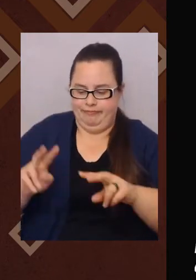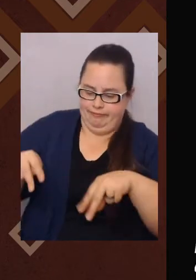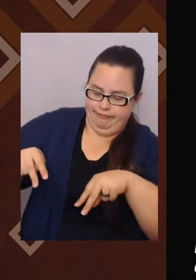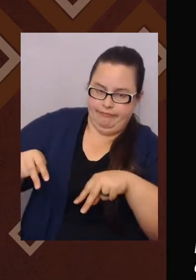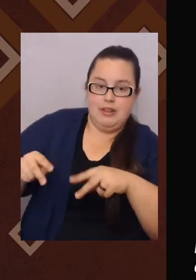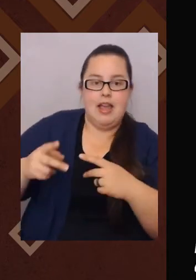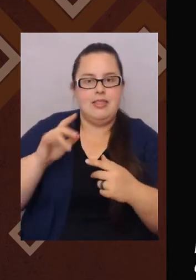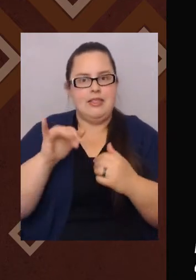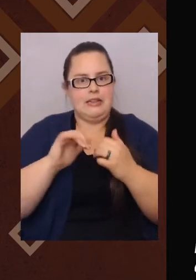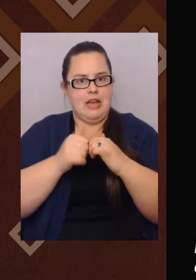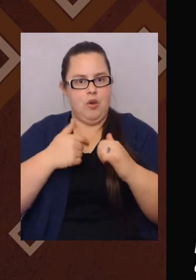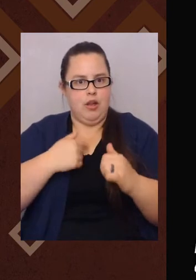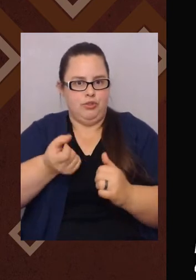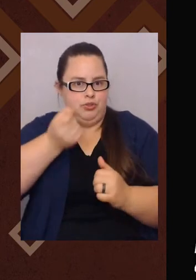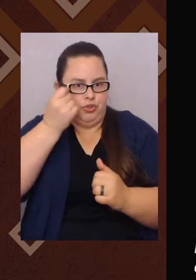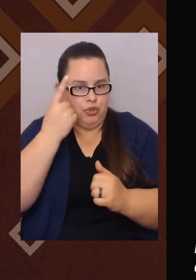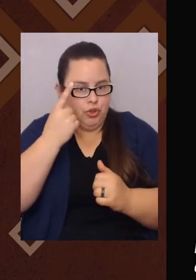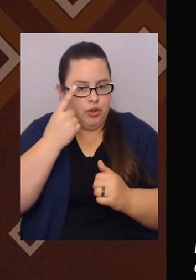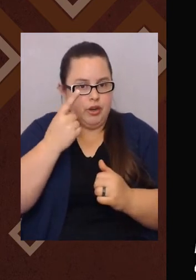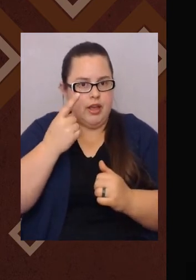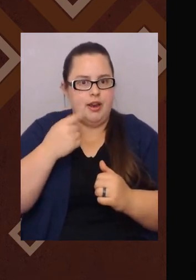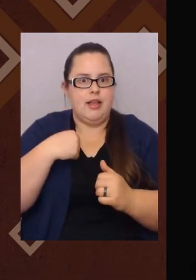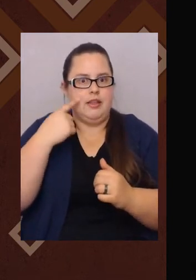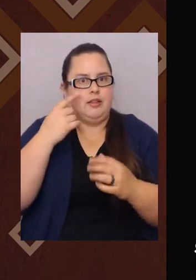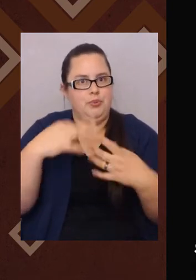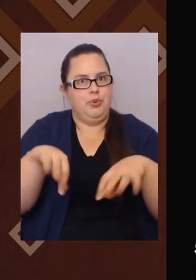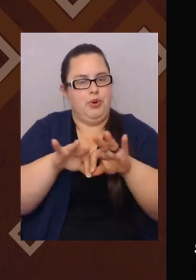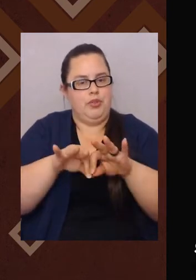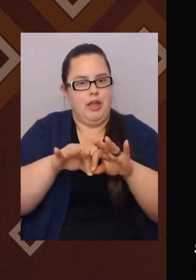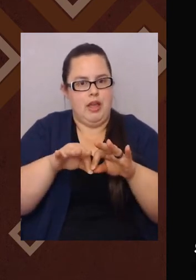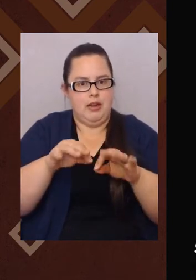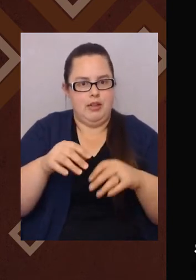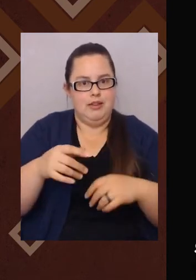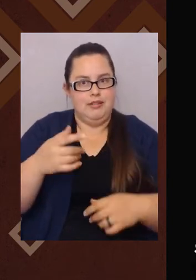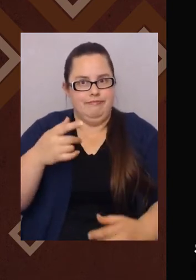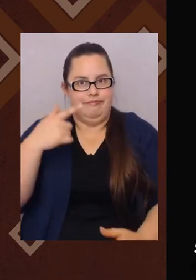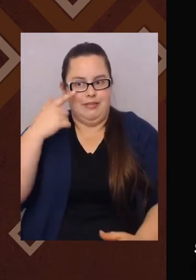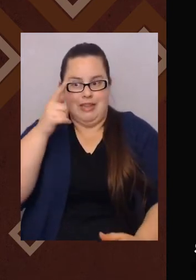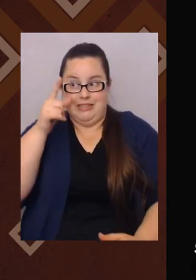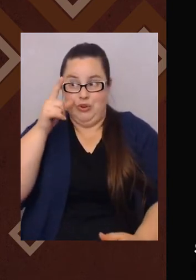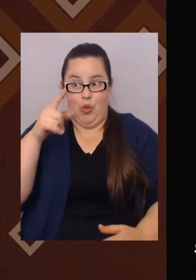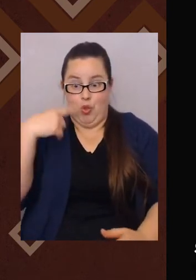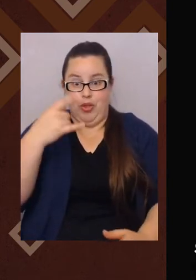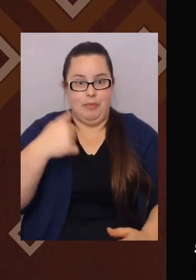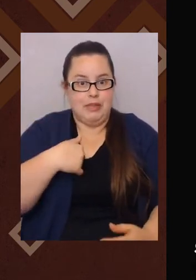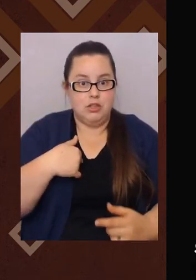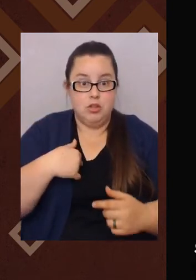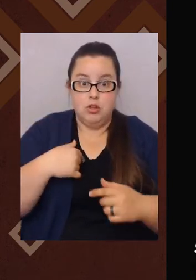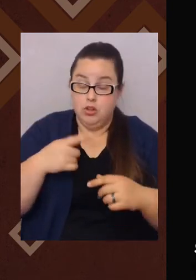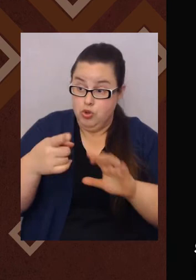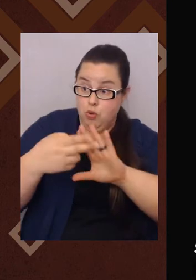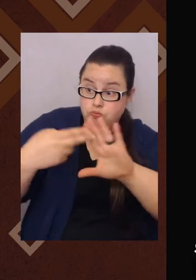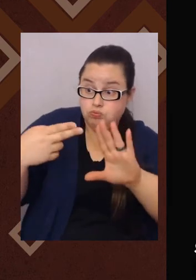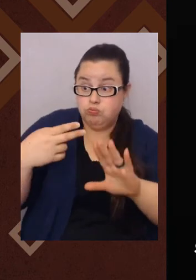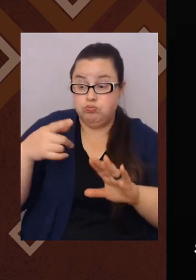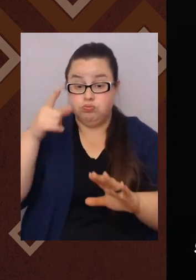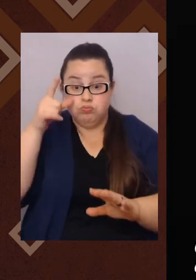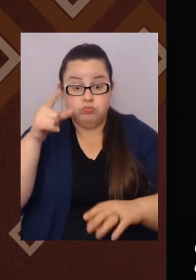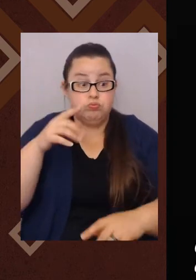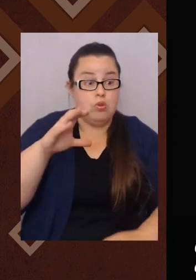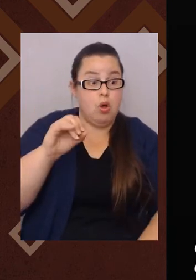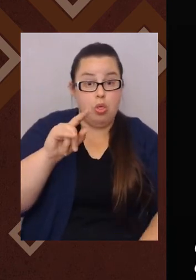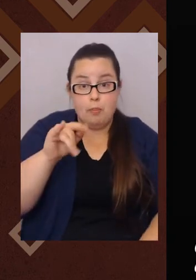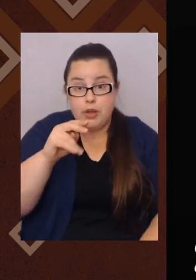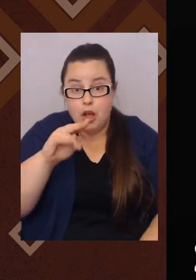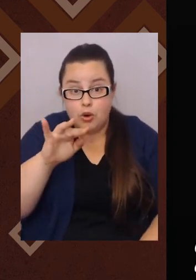learned from the family was wrong. I feel like I wanted more, more of my culture. You know,